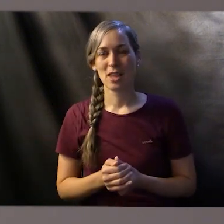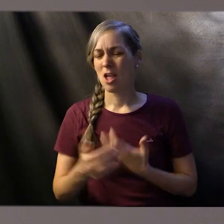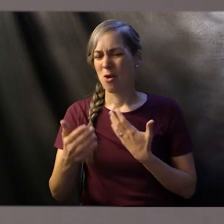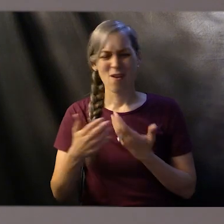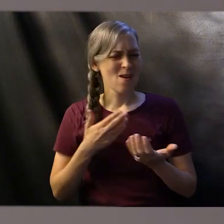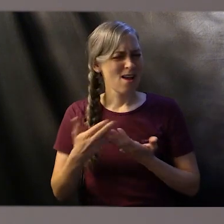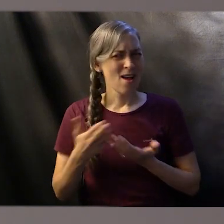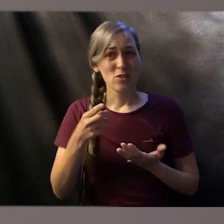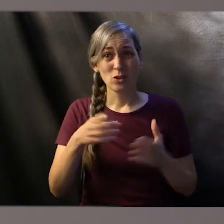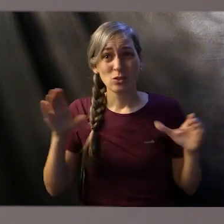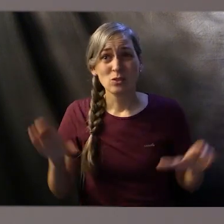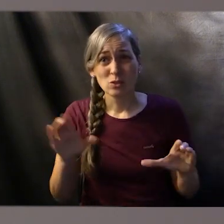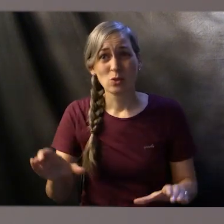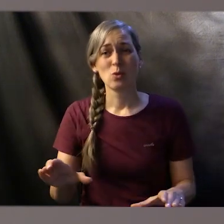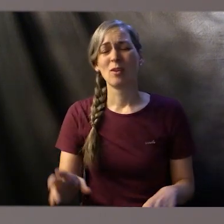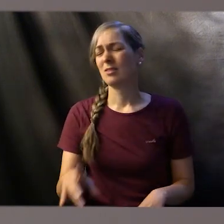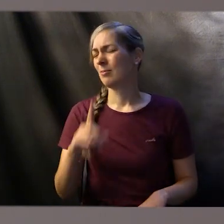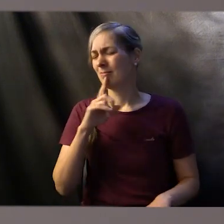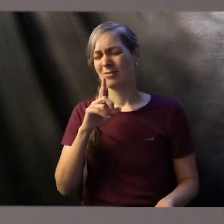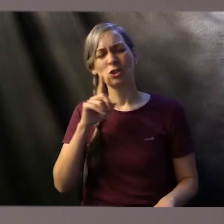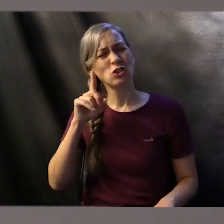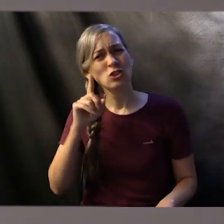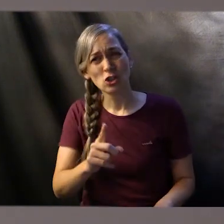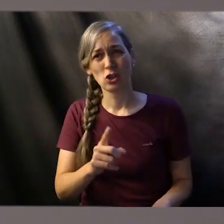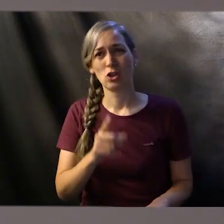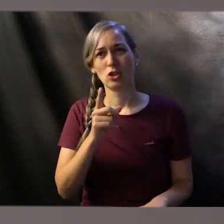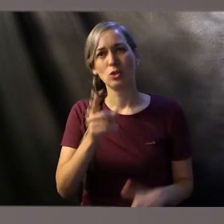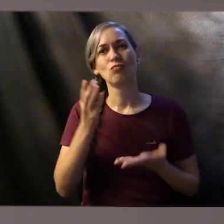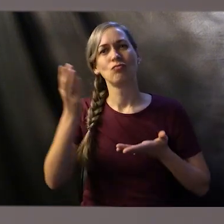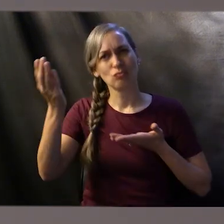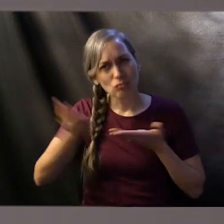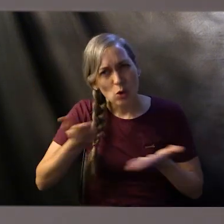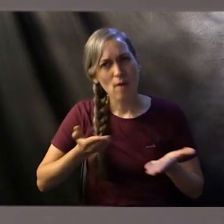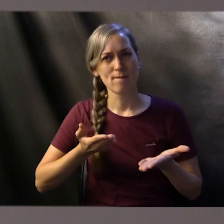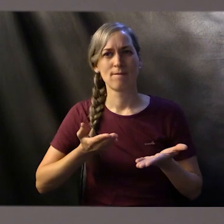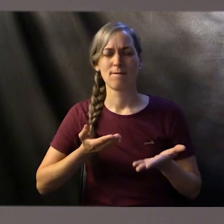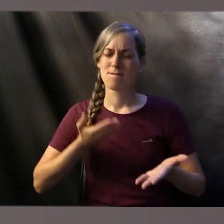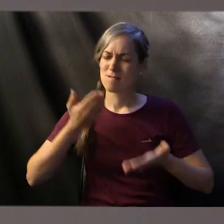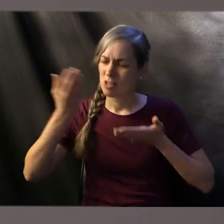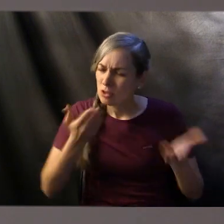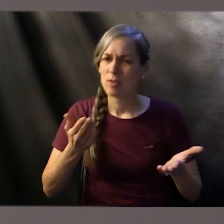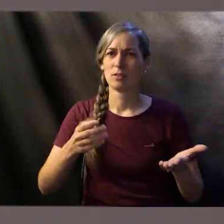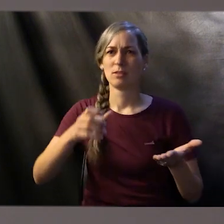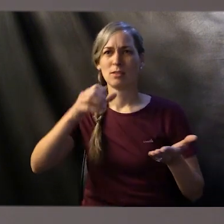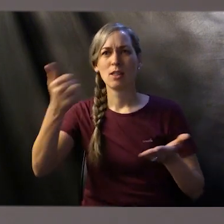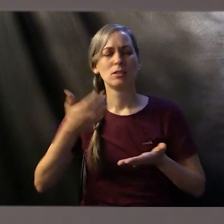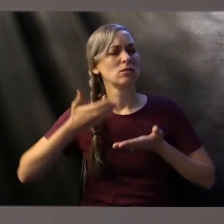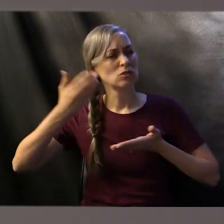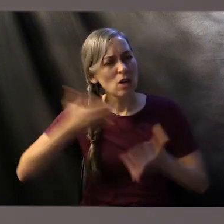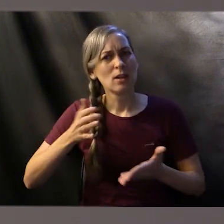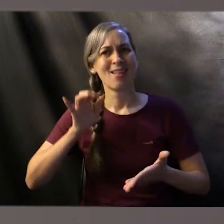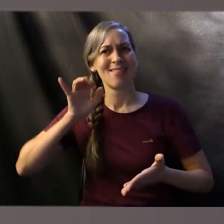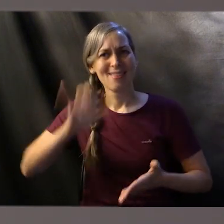And whatever it is that you do, just be sure that you serve, that you serve others, that you serve as